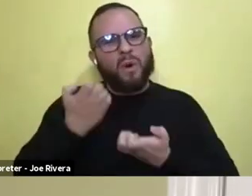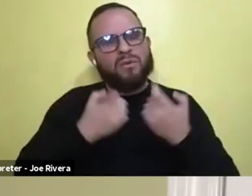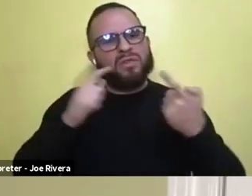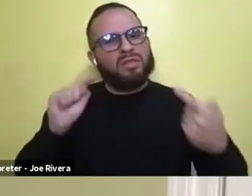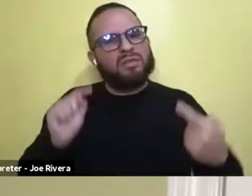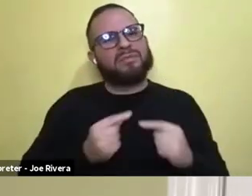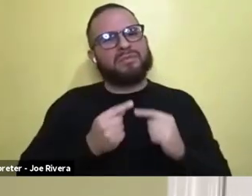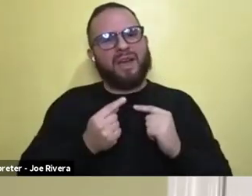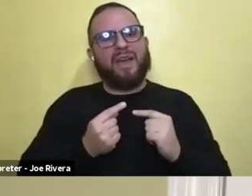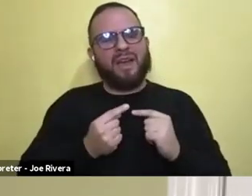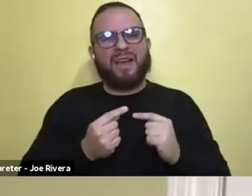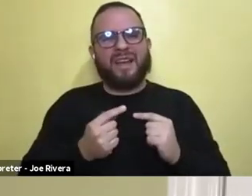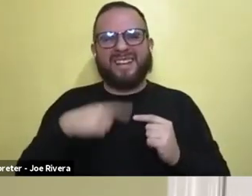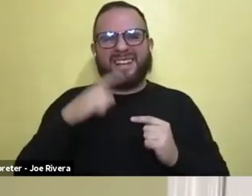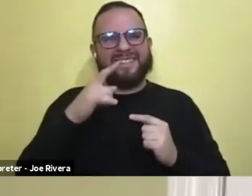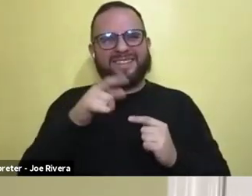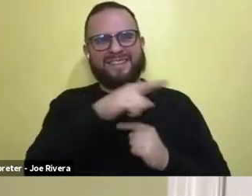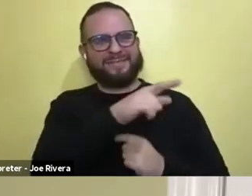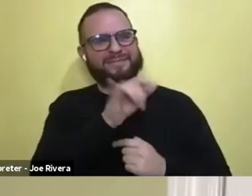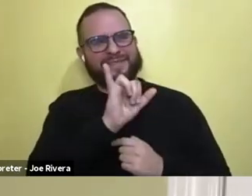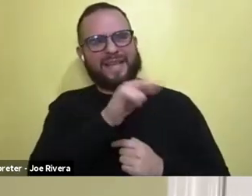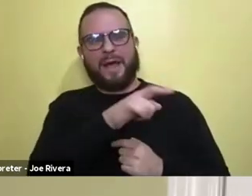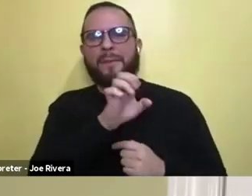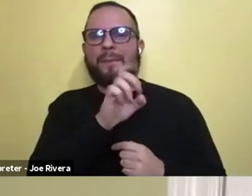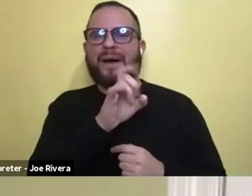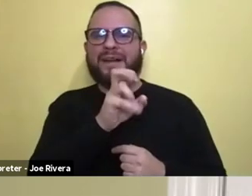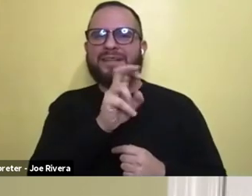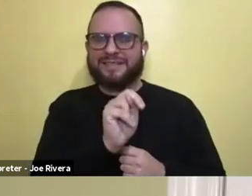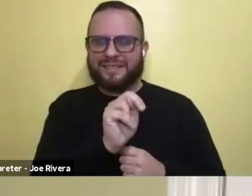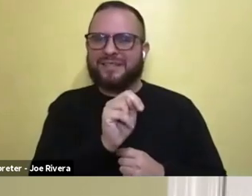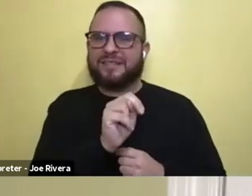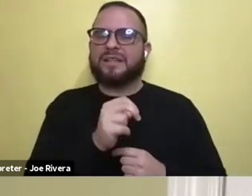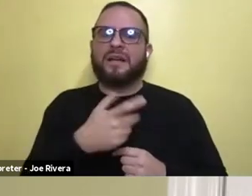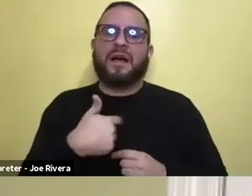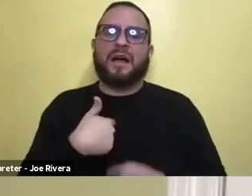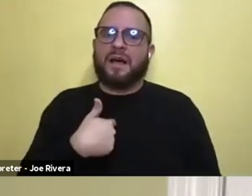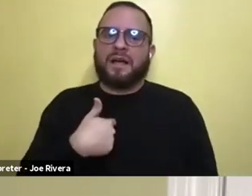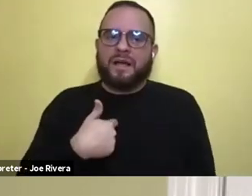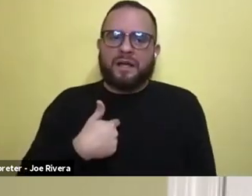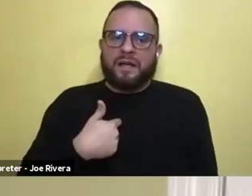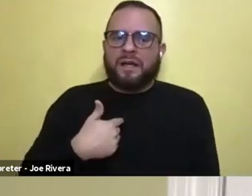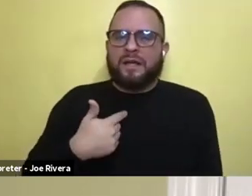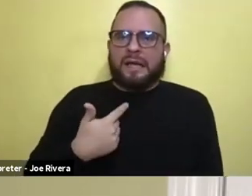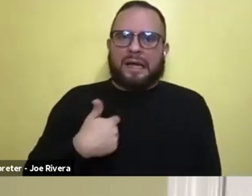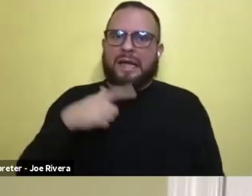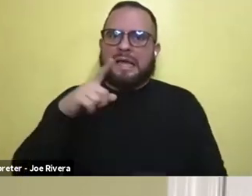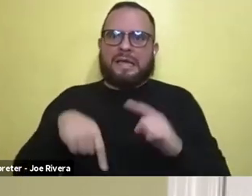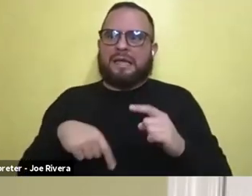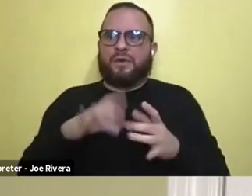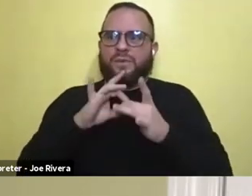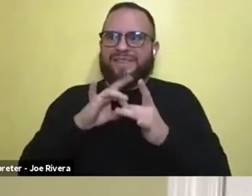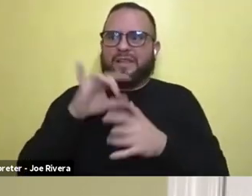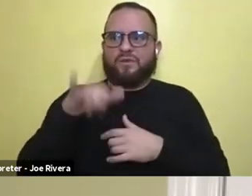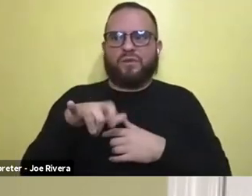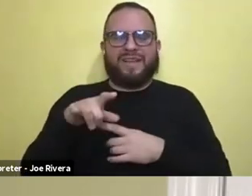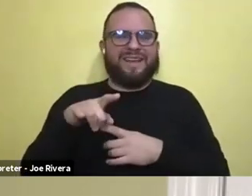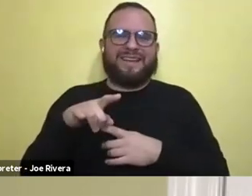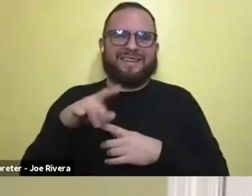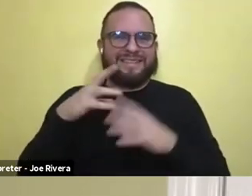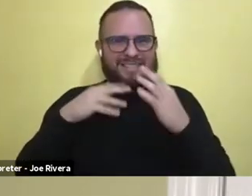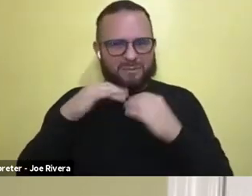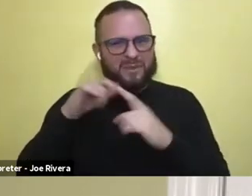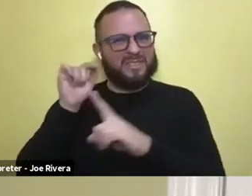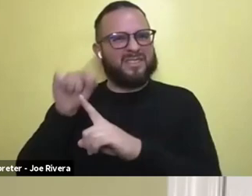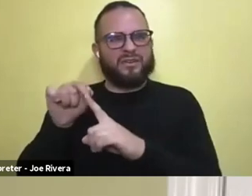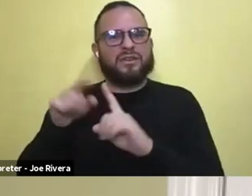and similar to what Edison said, you know, I, I, I'm, I can't really relate to that, but, and, you know, she's this